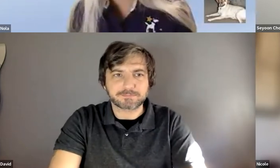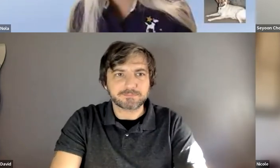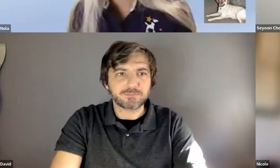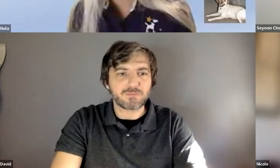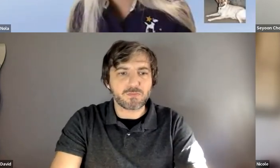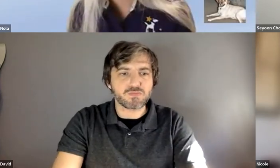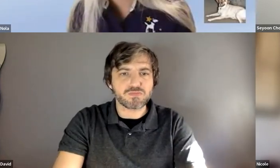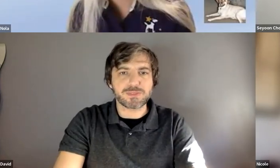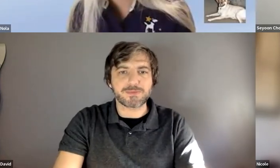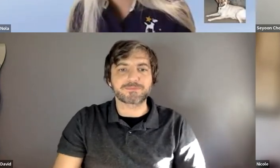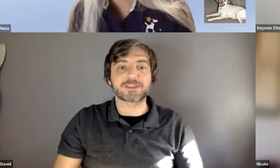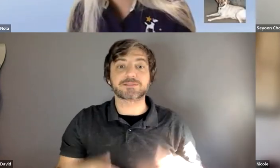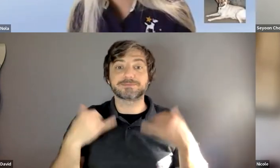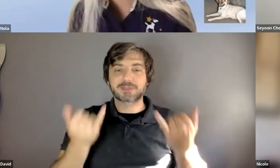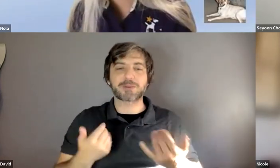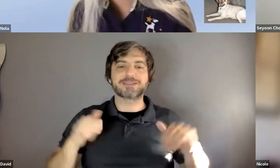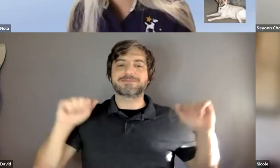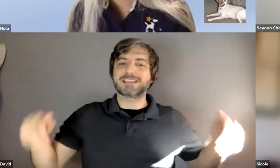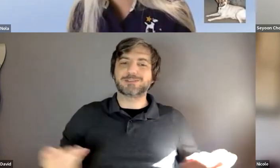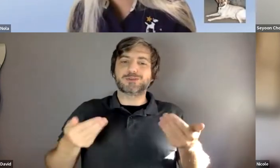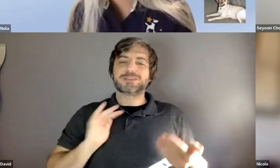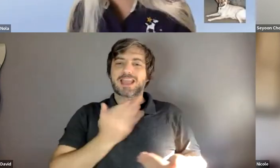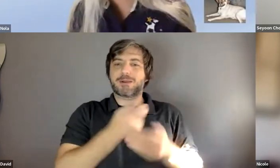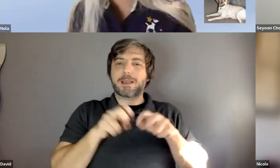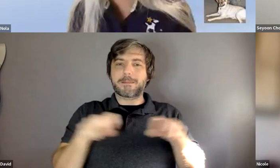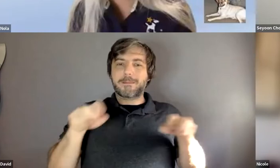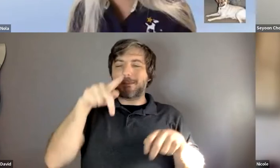so that i can introduce our panelists today